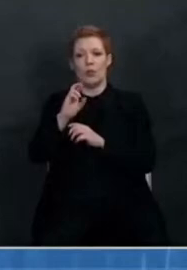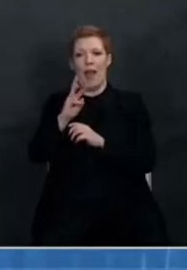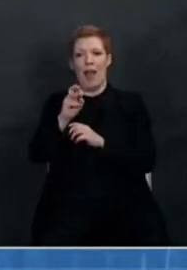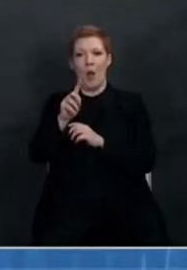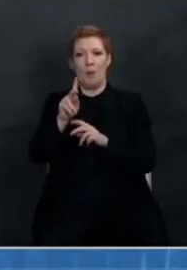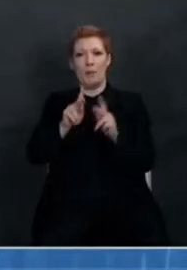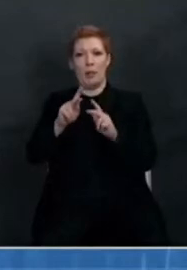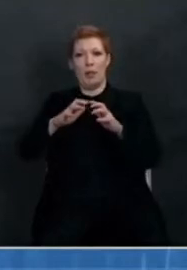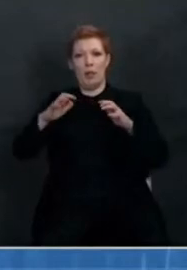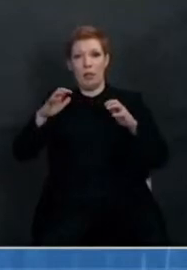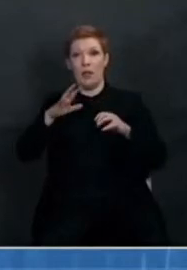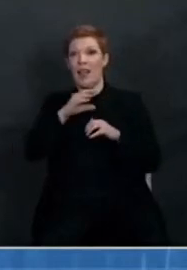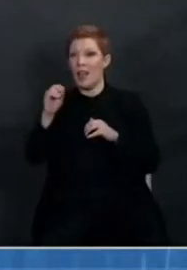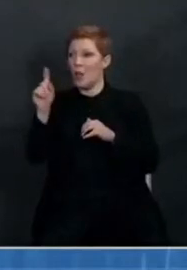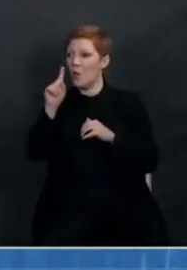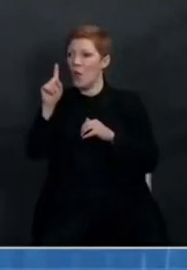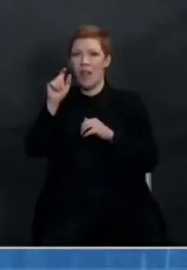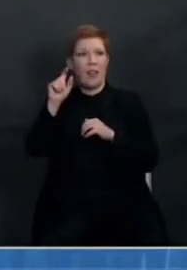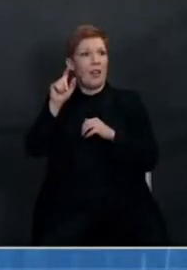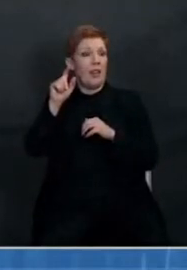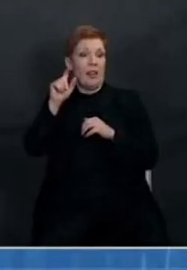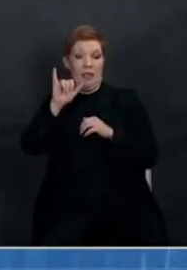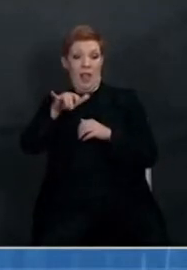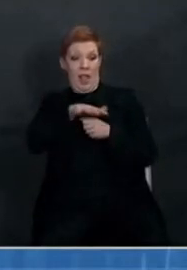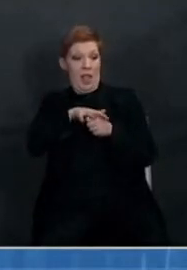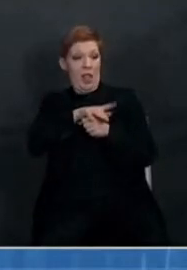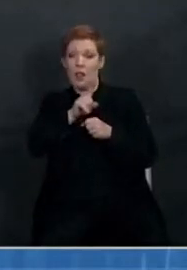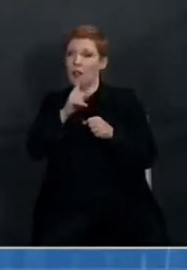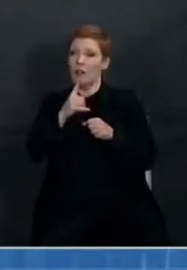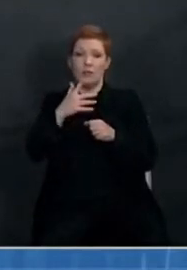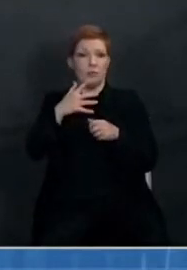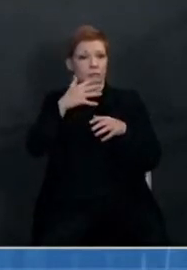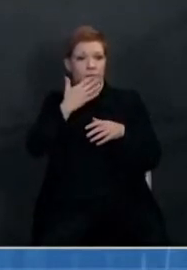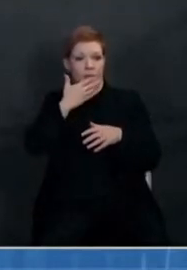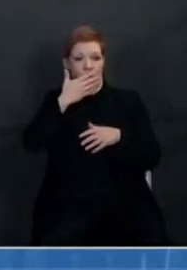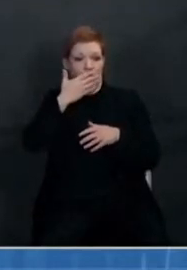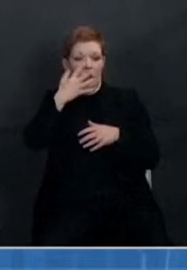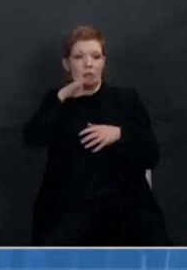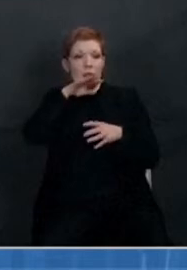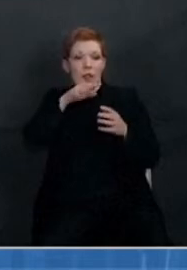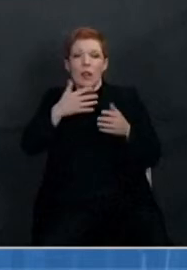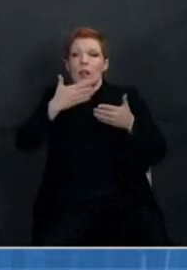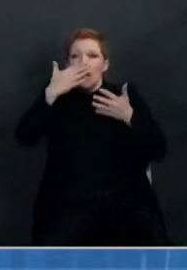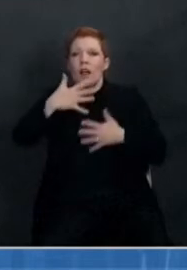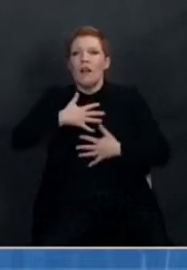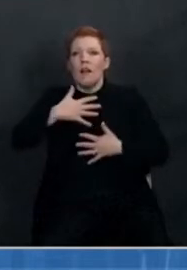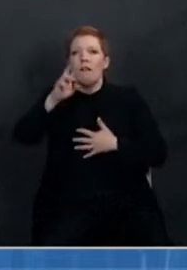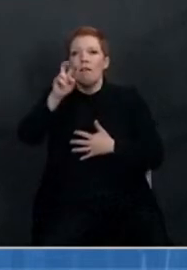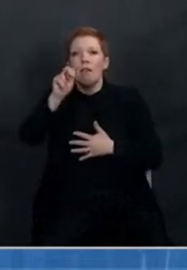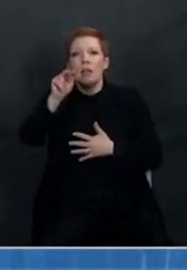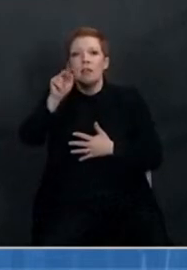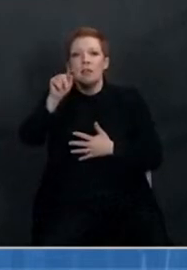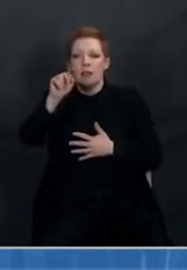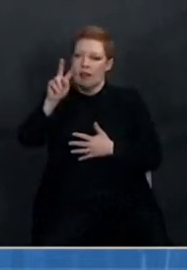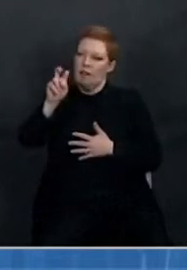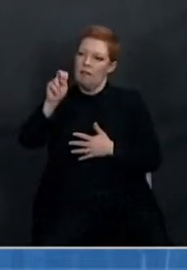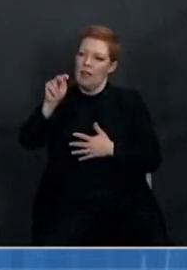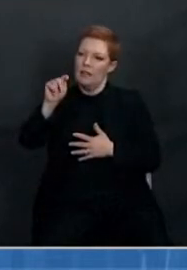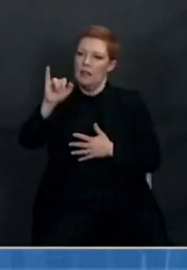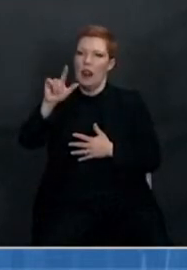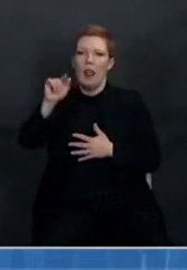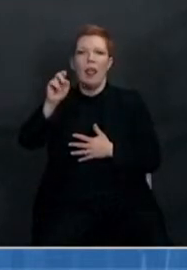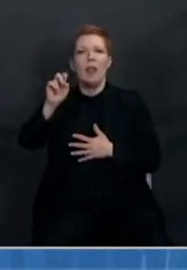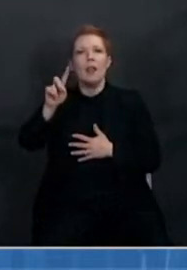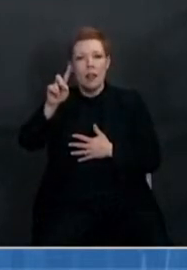now is not the time to travel, but if you must travel, you must wear a mask and follow other CDC and local